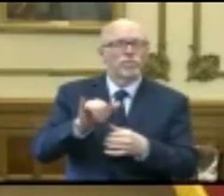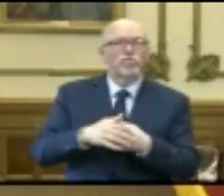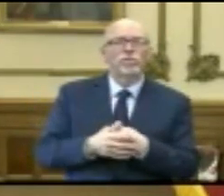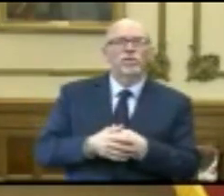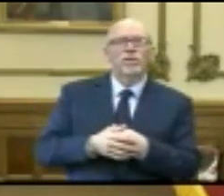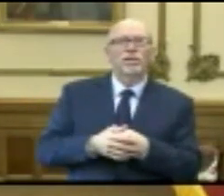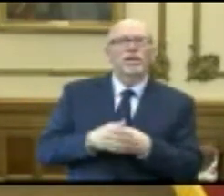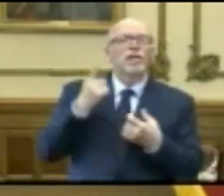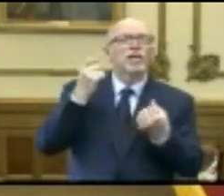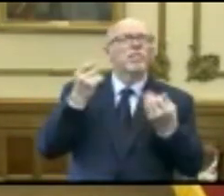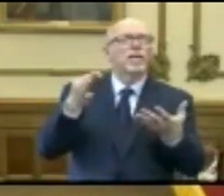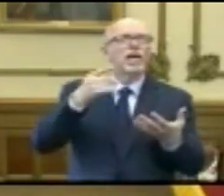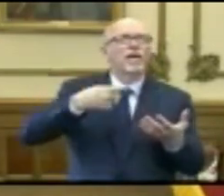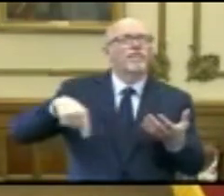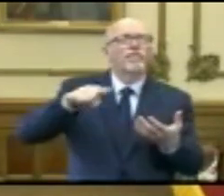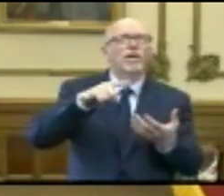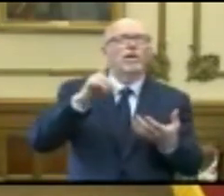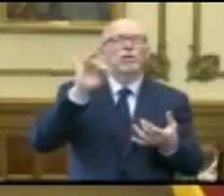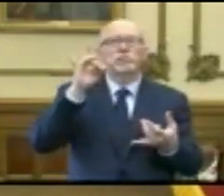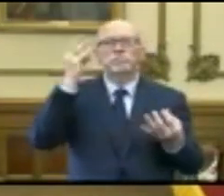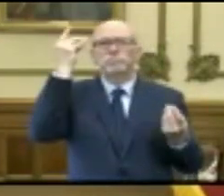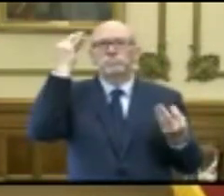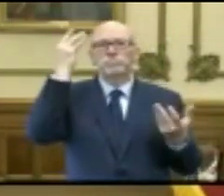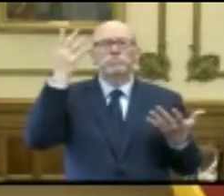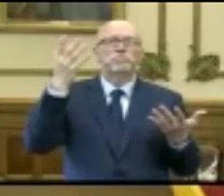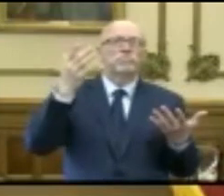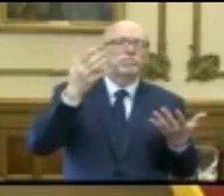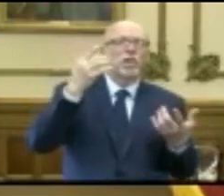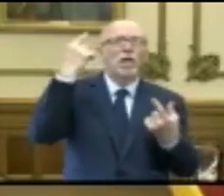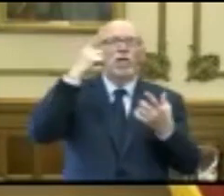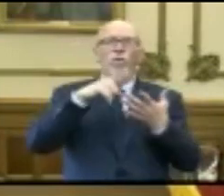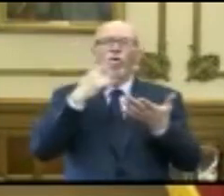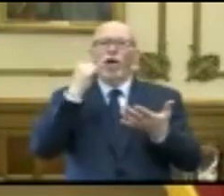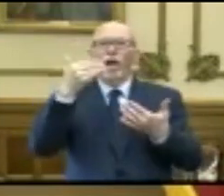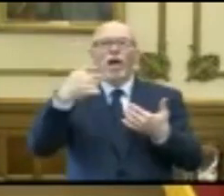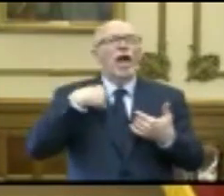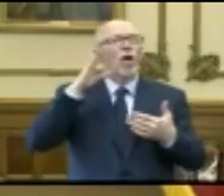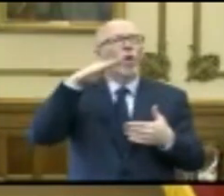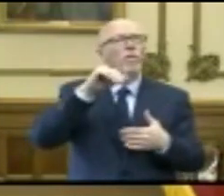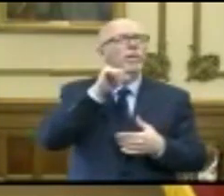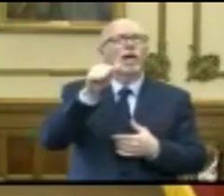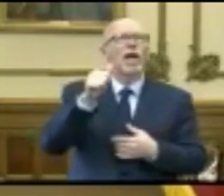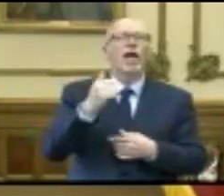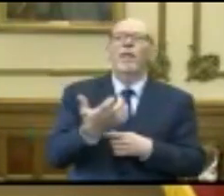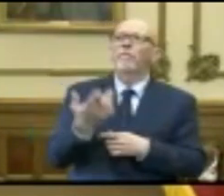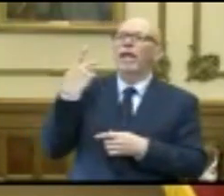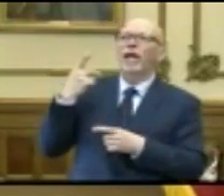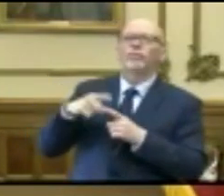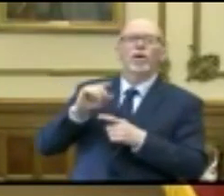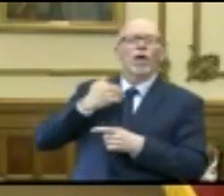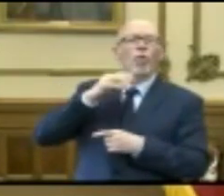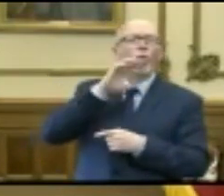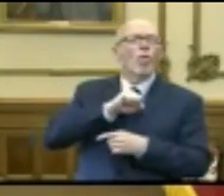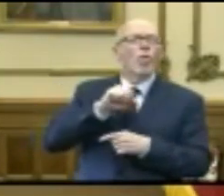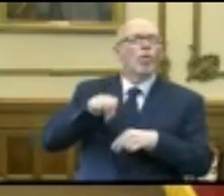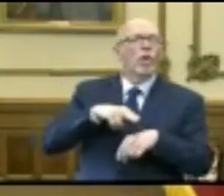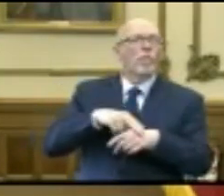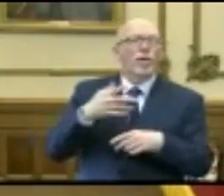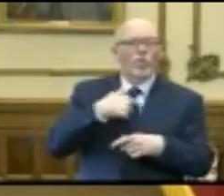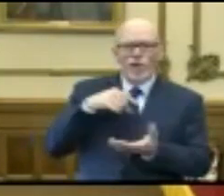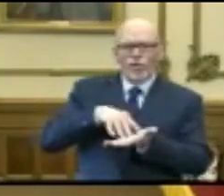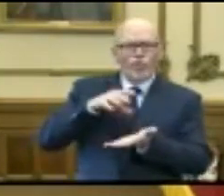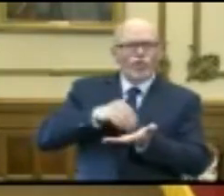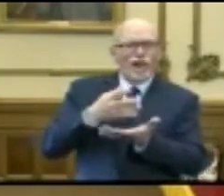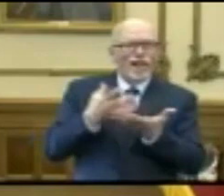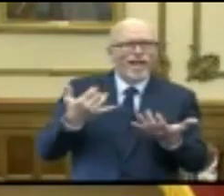And I think many of us have been reflecting on this. I hope we don't go back to complete normal. I mean, we are learning a